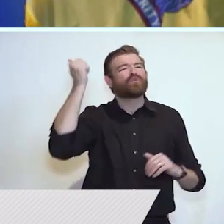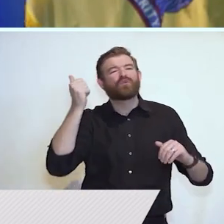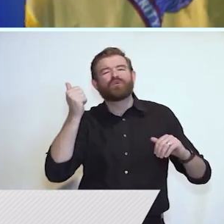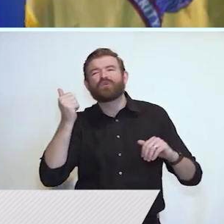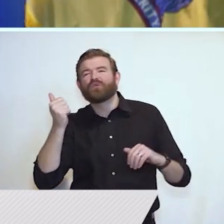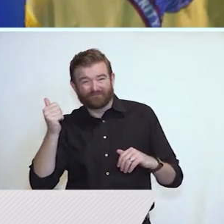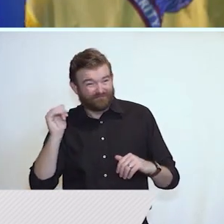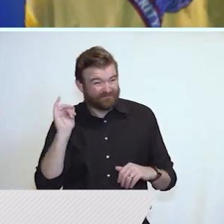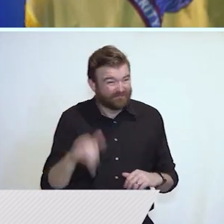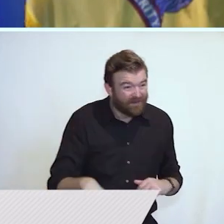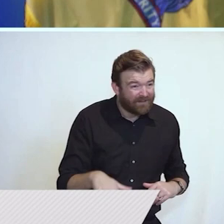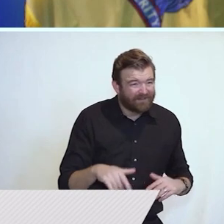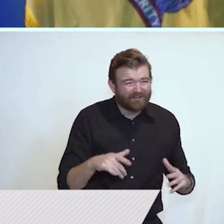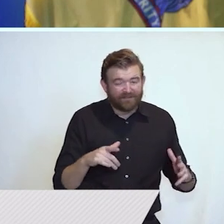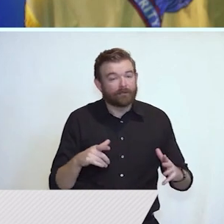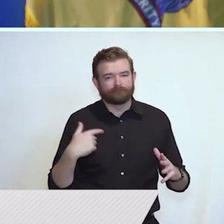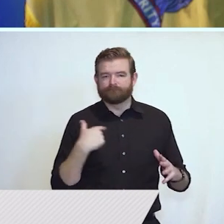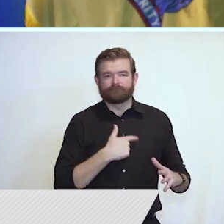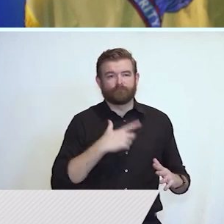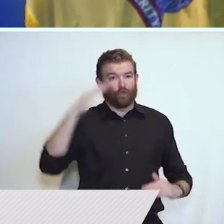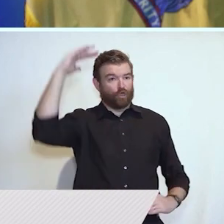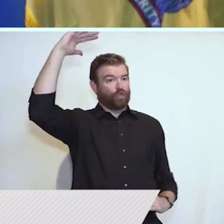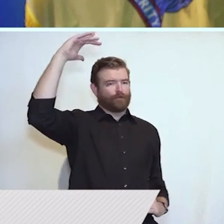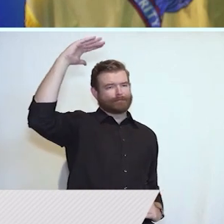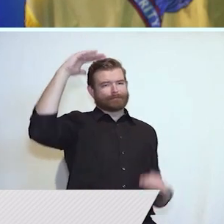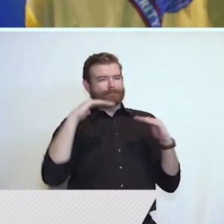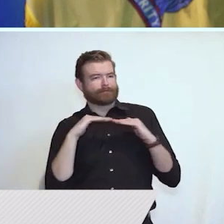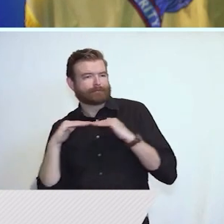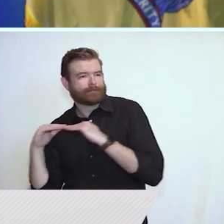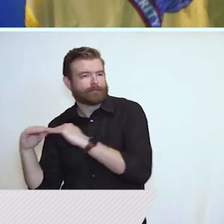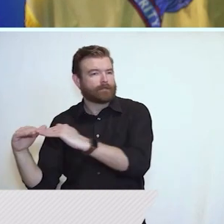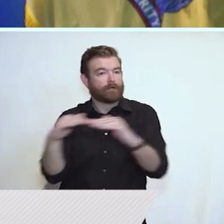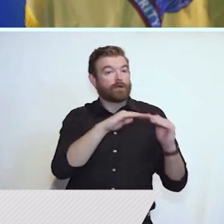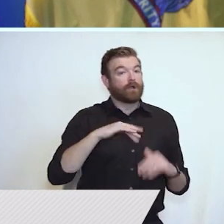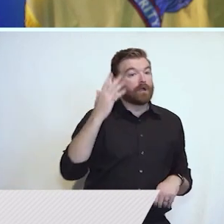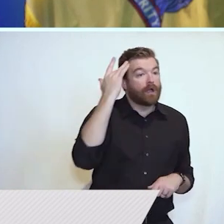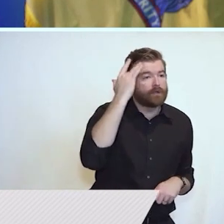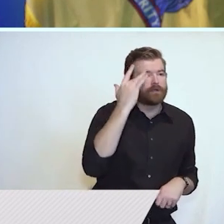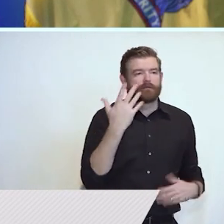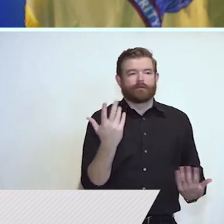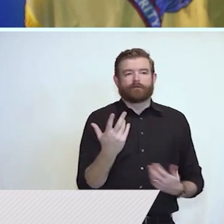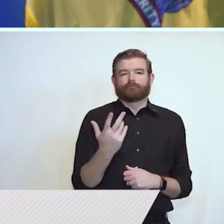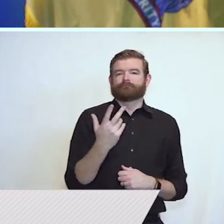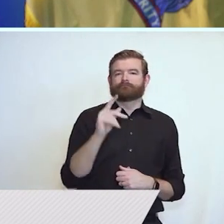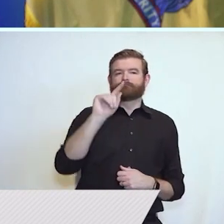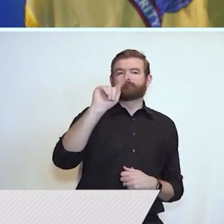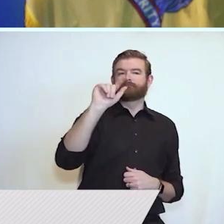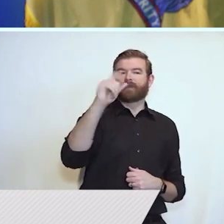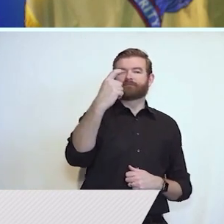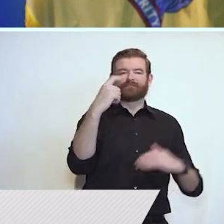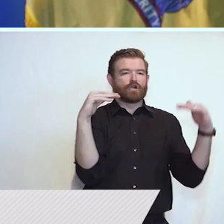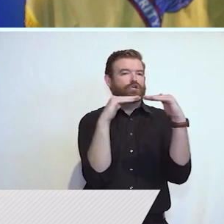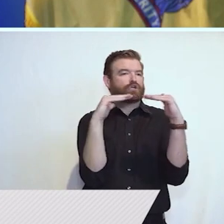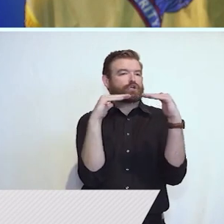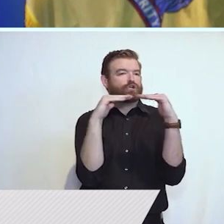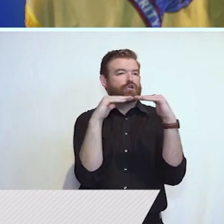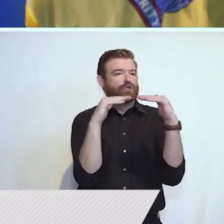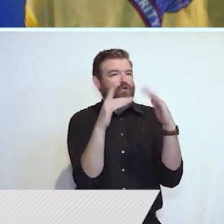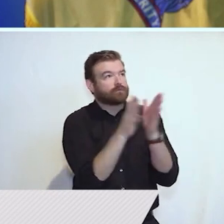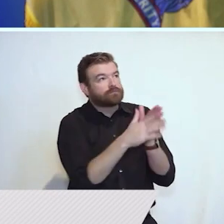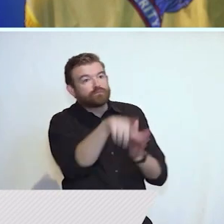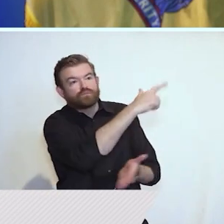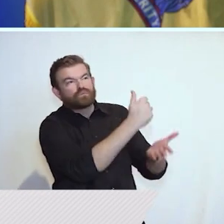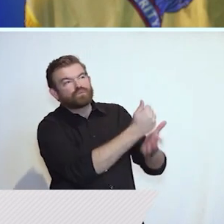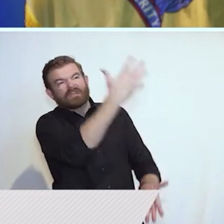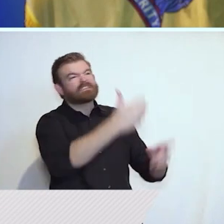embracing true tax fairness and asking the wealthiest New Jerseans, those with incomes in excess of a million dollars, to pay a little more in income